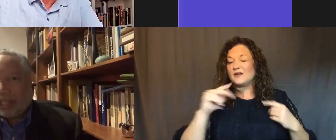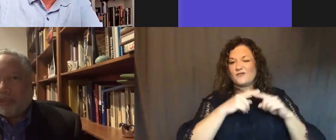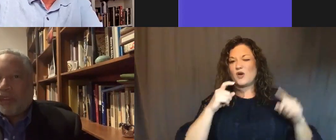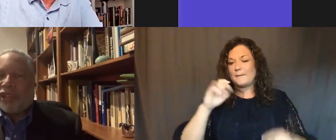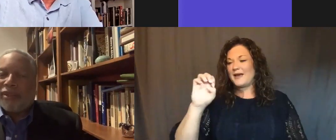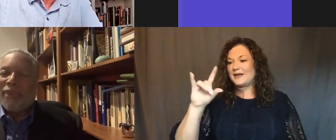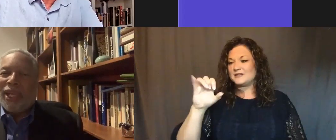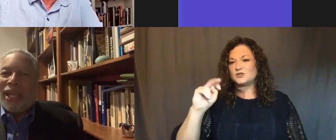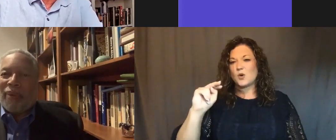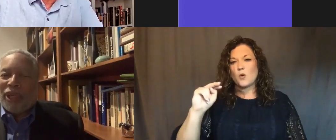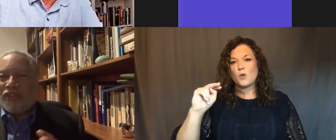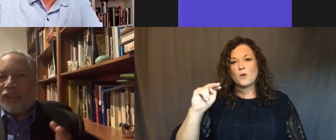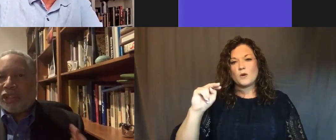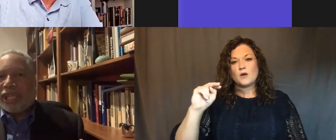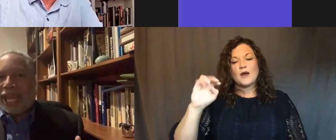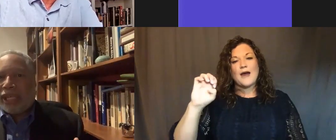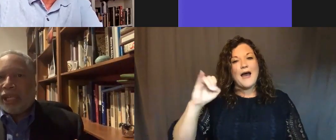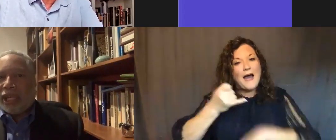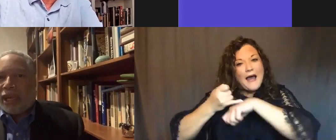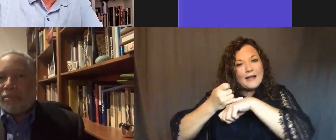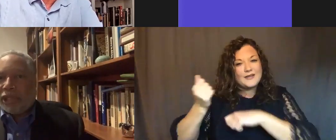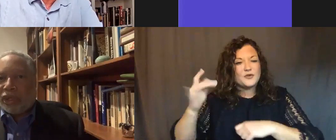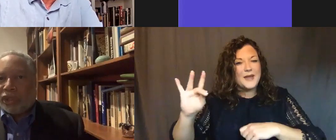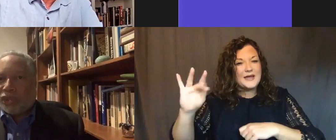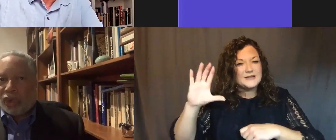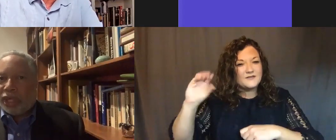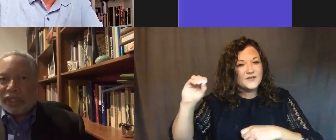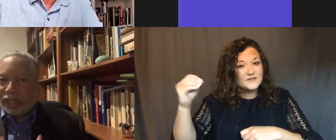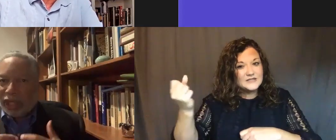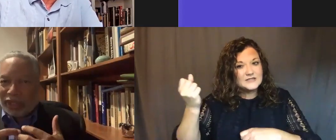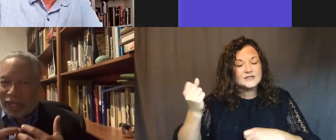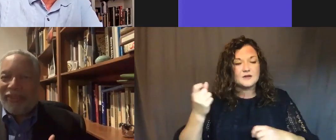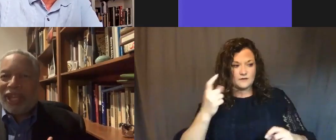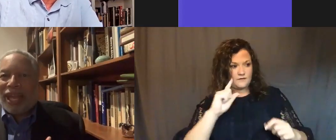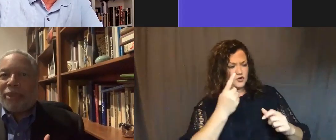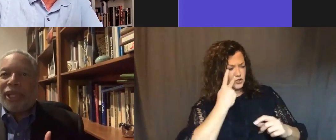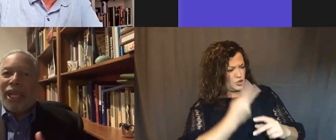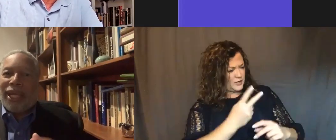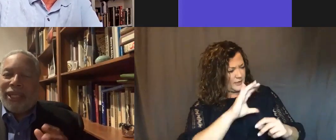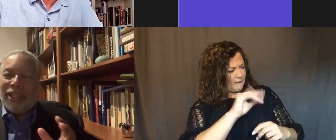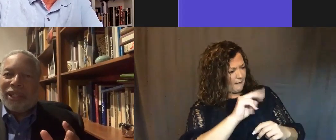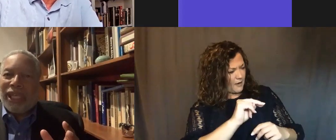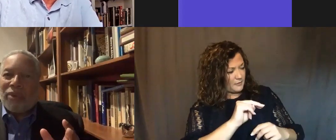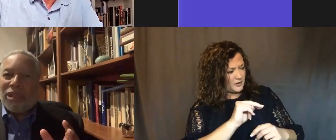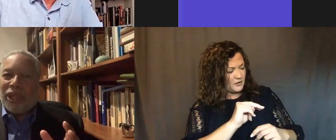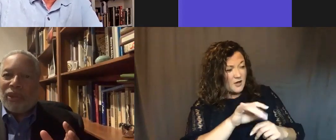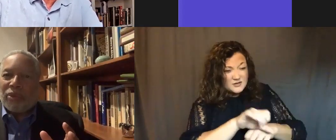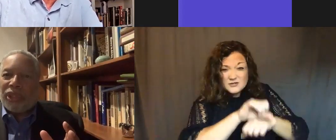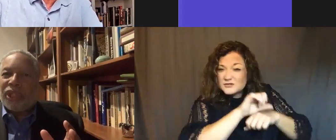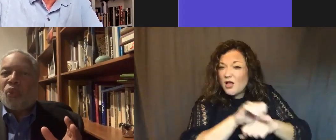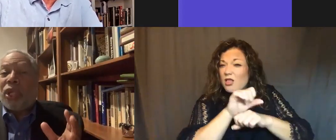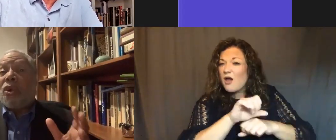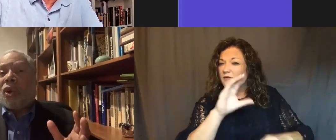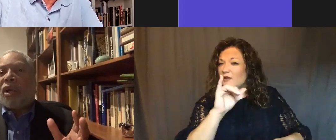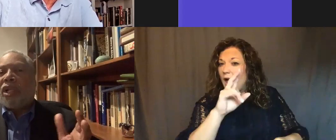from the 1850s. And when you first look at it, you know, you're torn, it's a slave cabin, and initially it was built